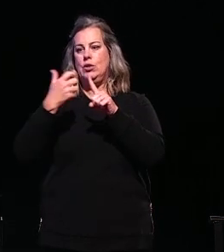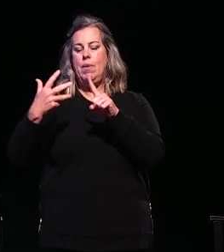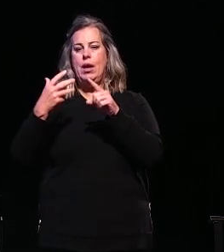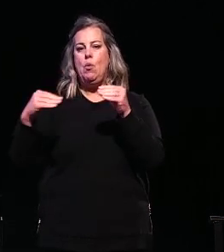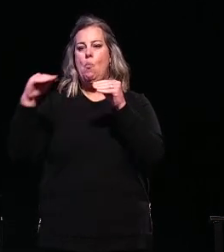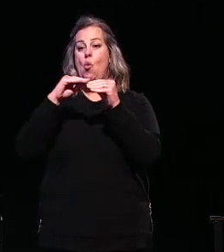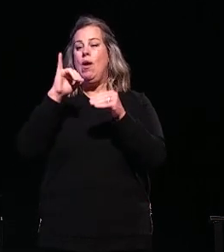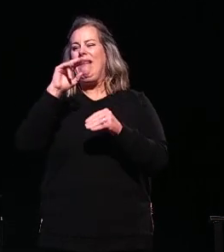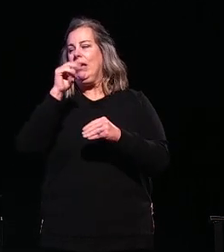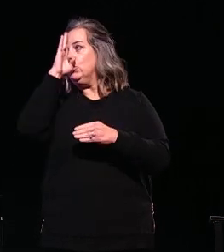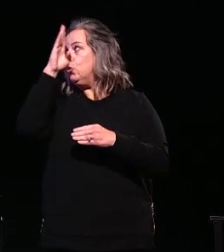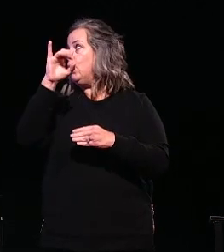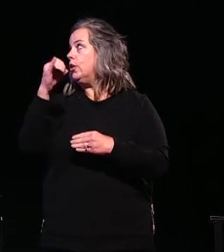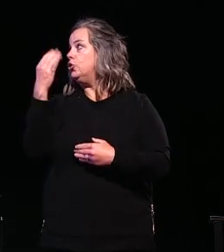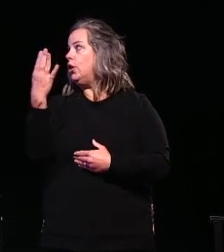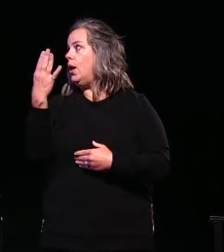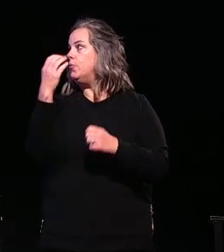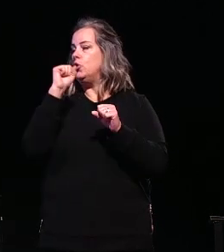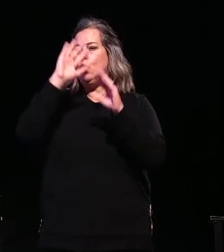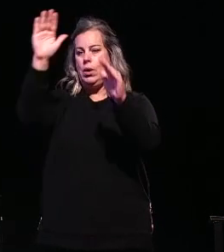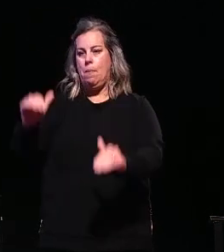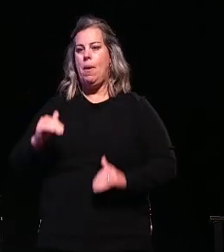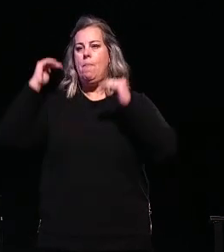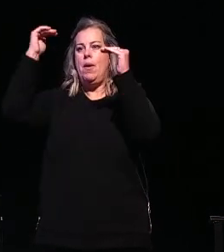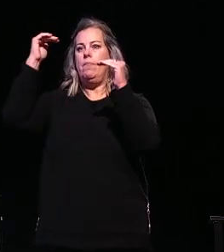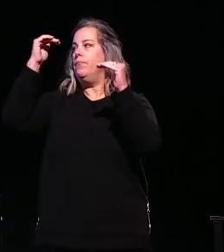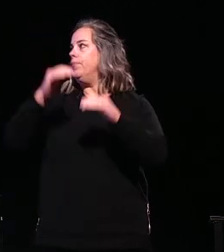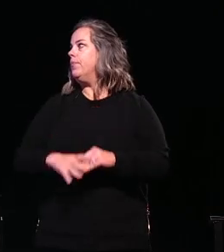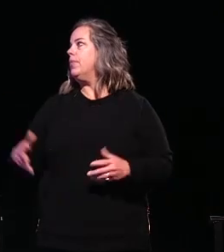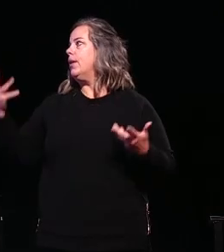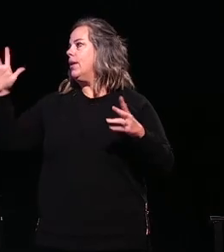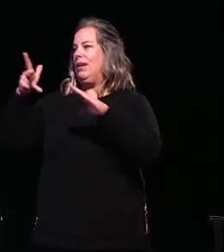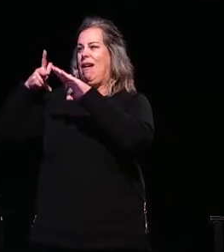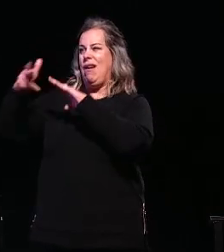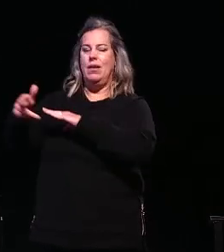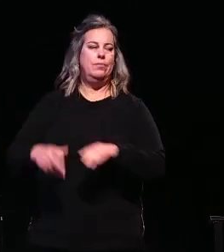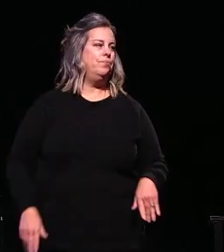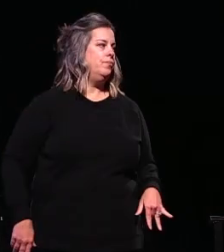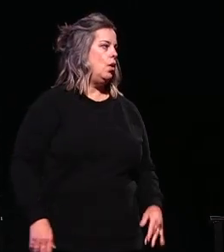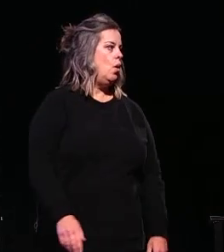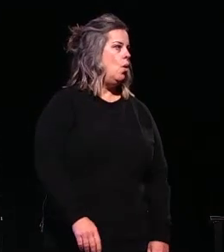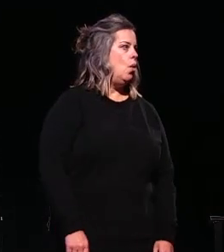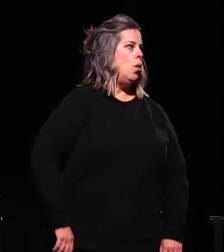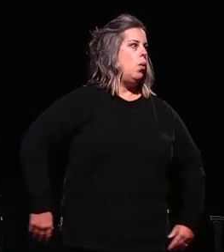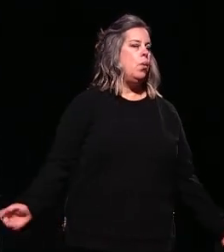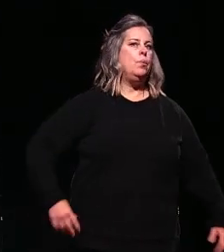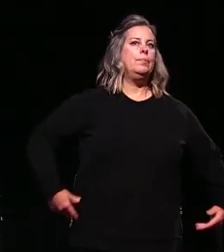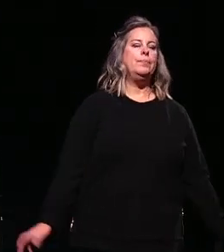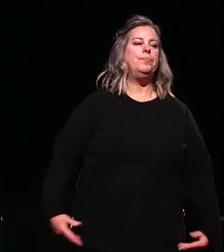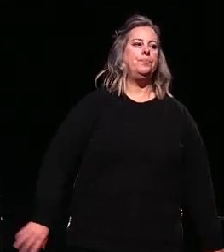jobs. This investment will help us take Utter Waze to the next level. We're excited to take our Can I a there? All right.